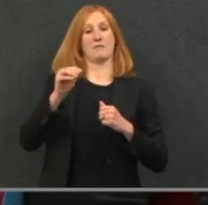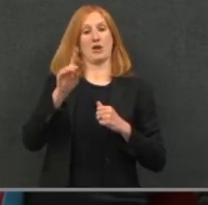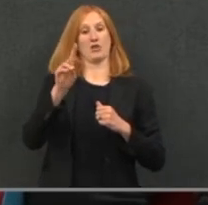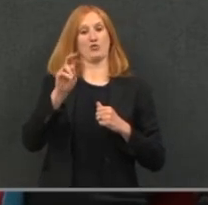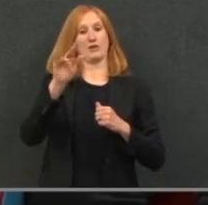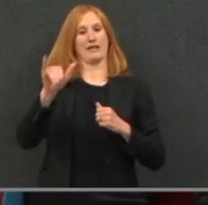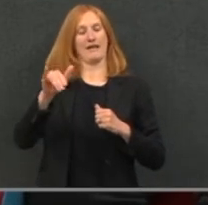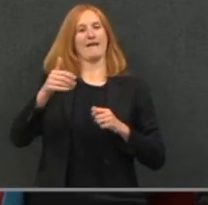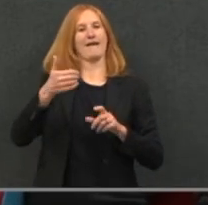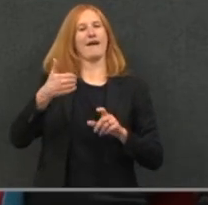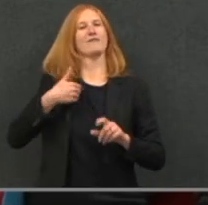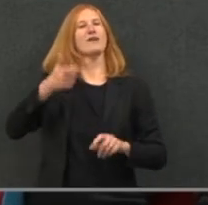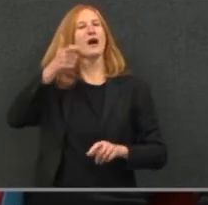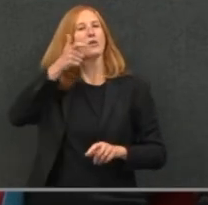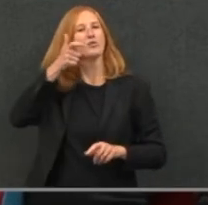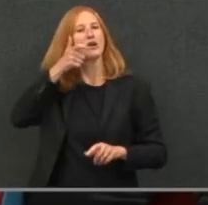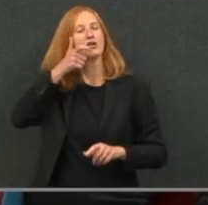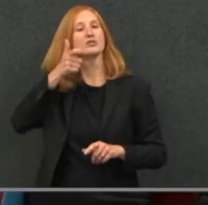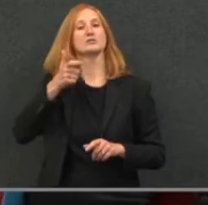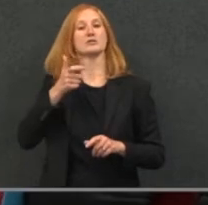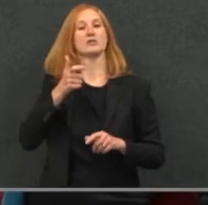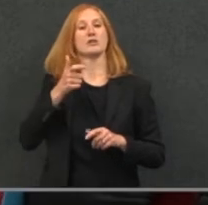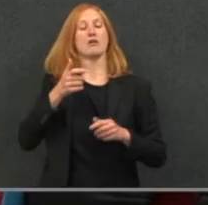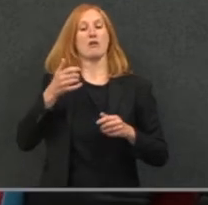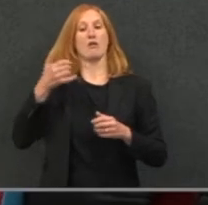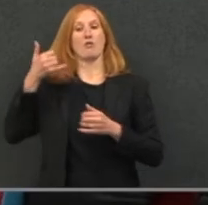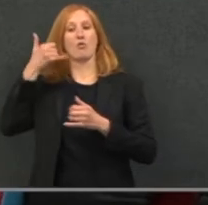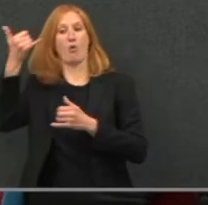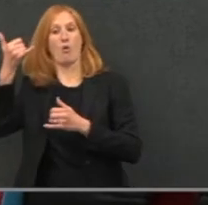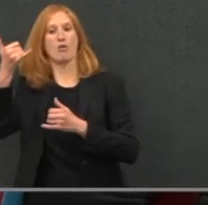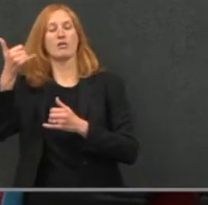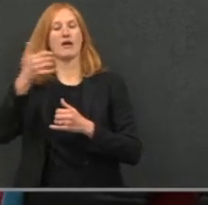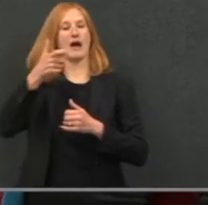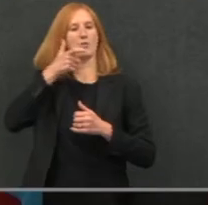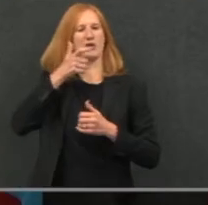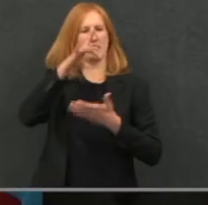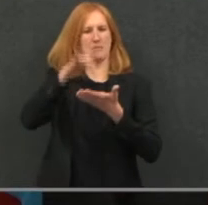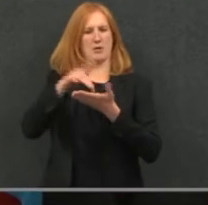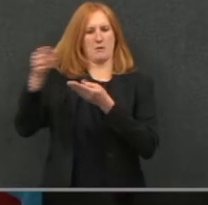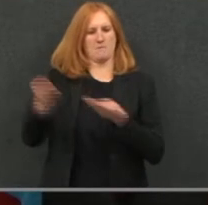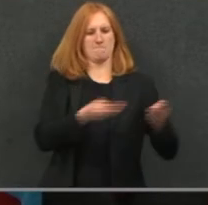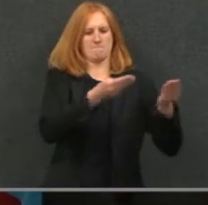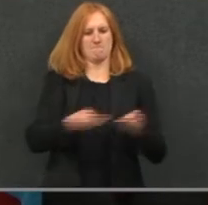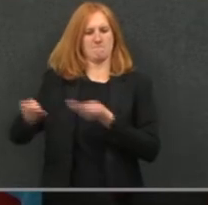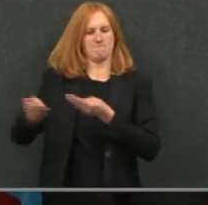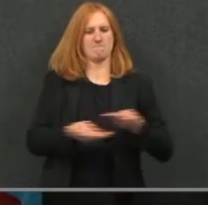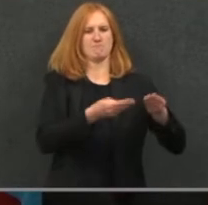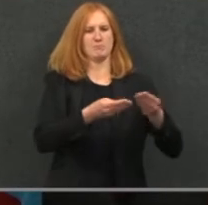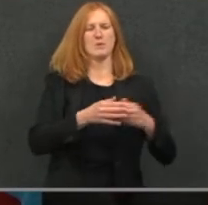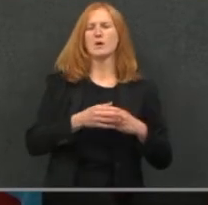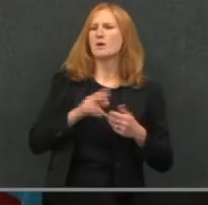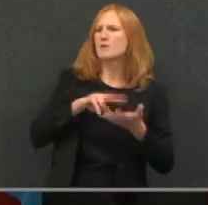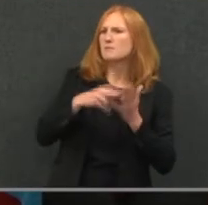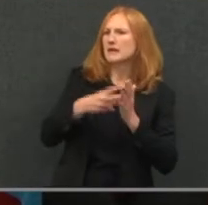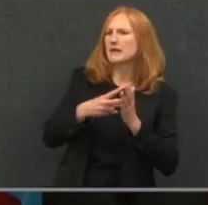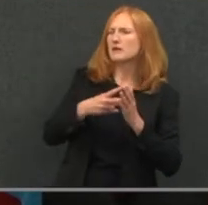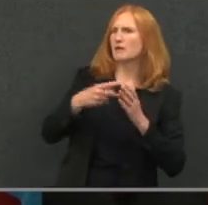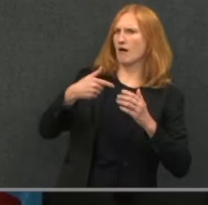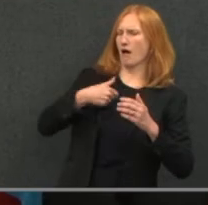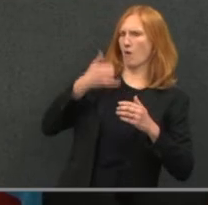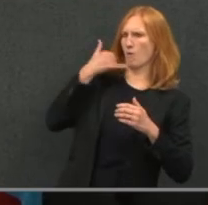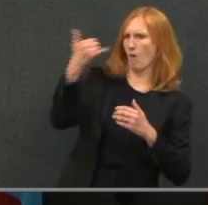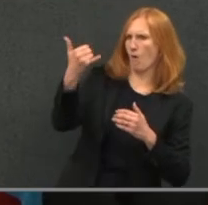provide communication facilitation for those calls. So, basically, someone would call and then someone else picks up,